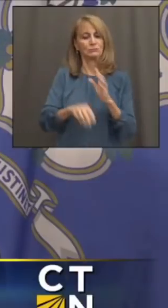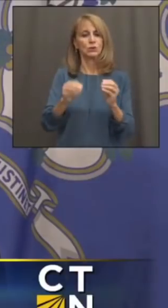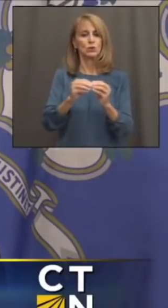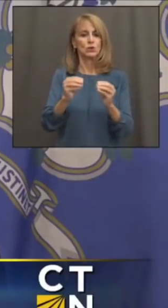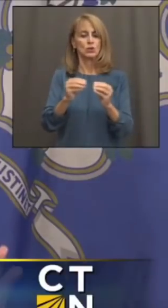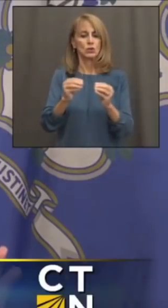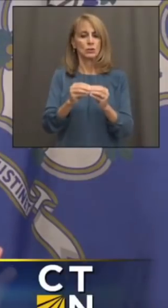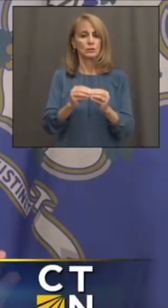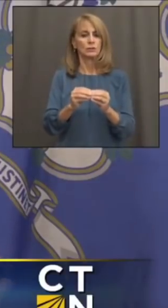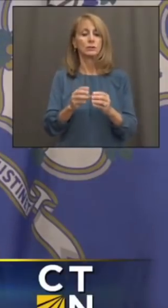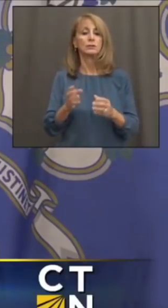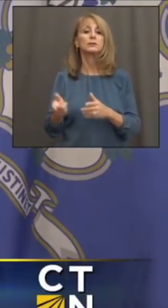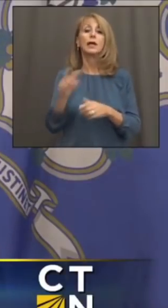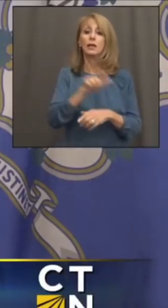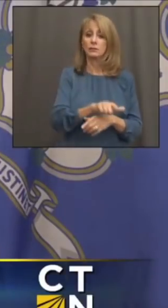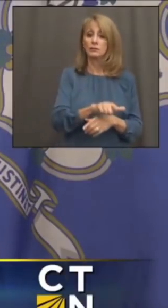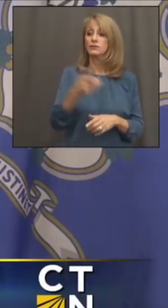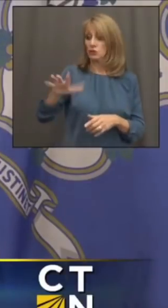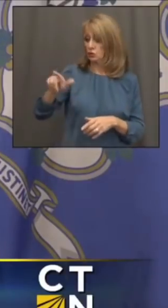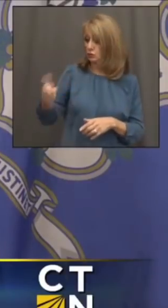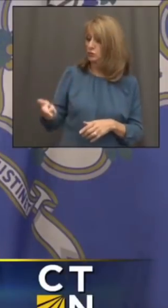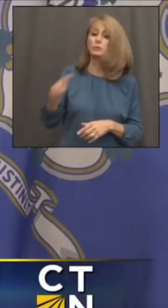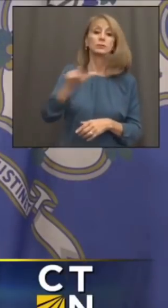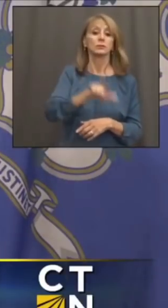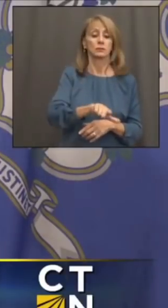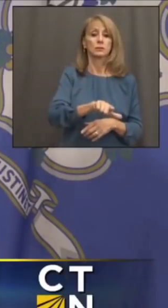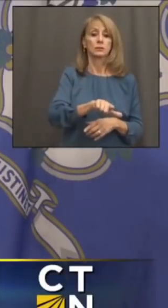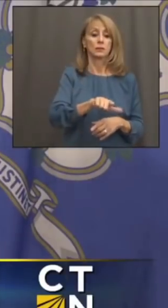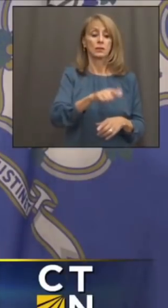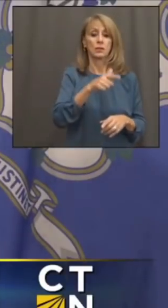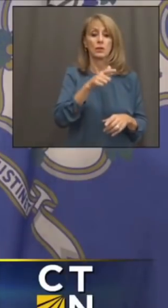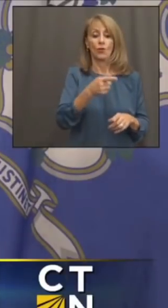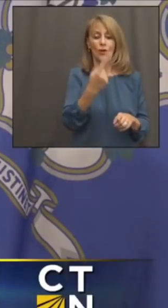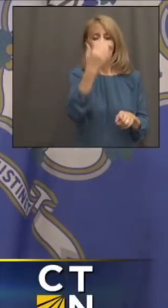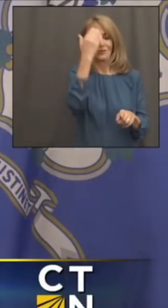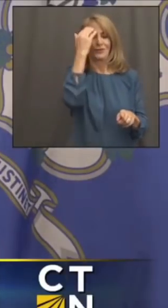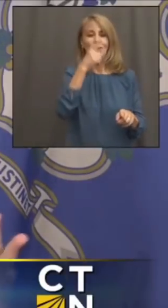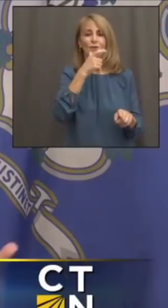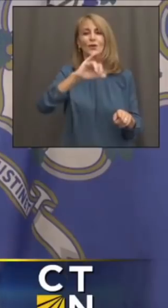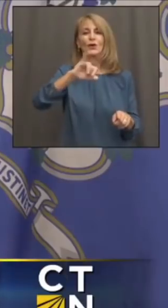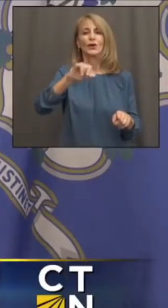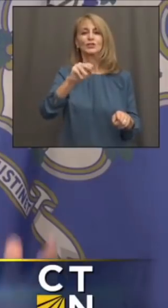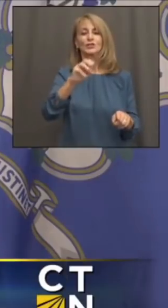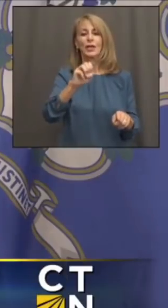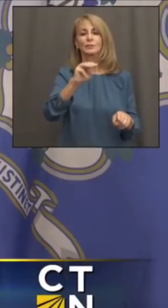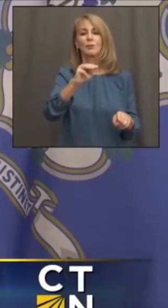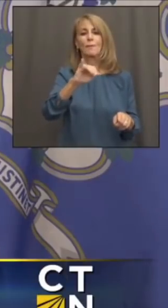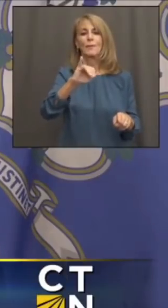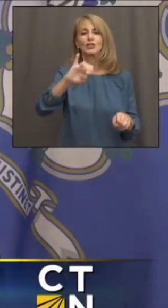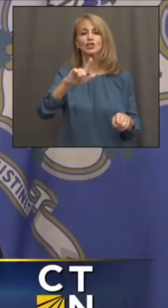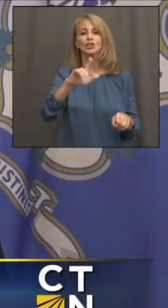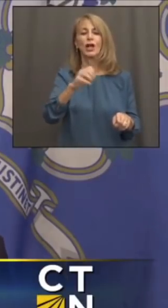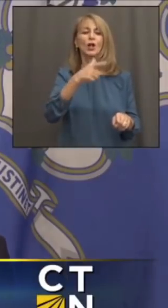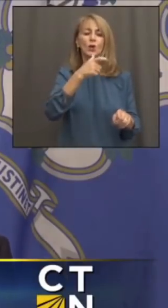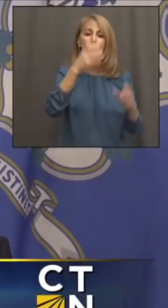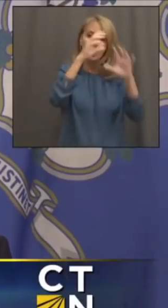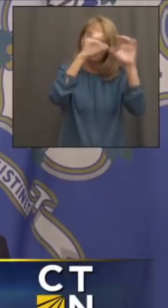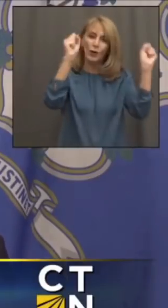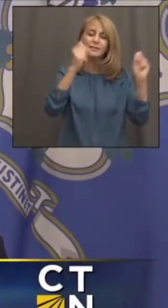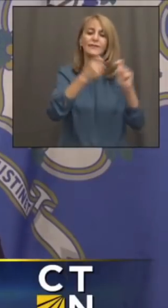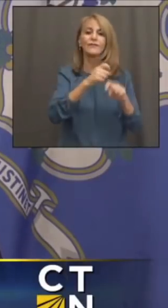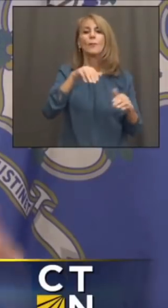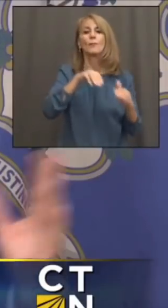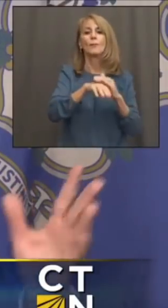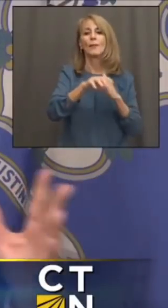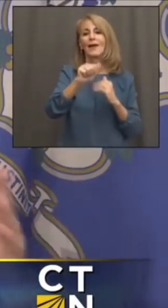to you. And then to stick around afterwards, we've got two friends, one of whom you know pretty well. James Michel, he's the president of Access